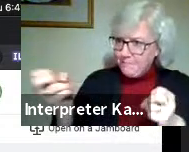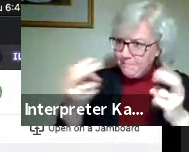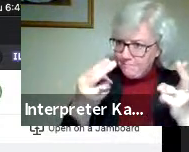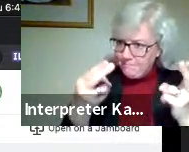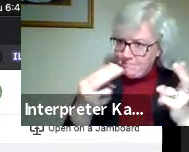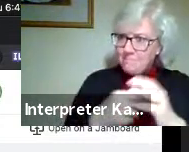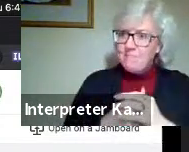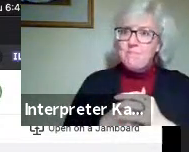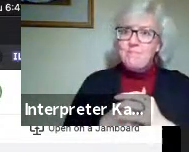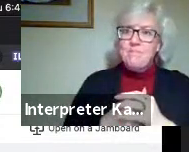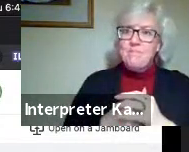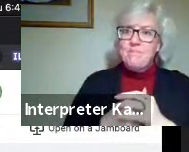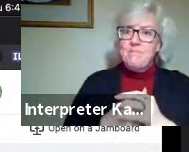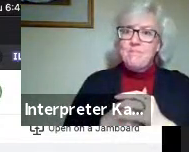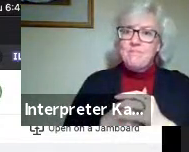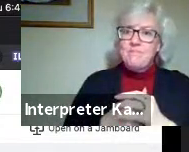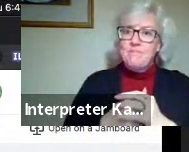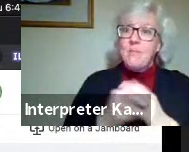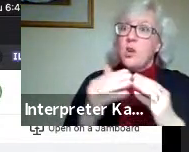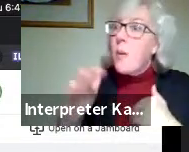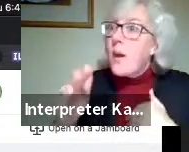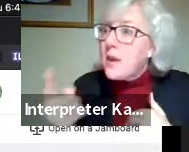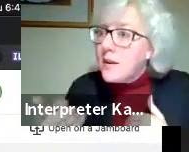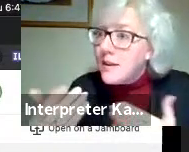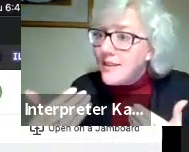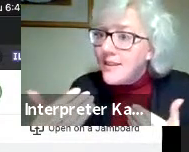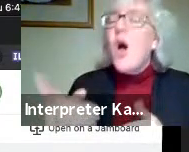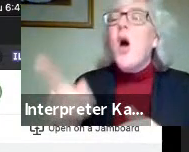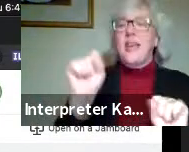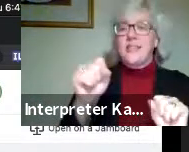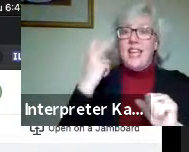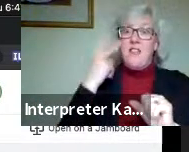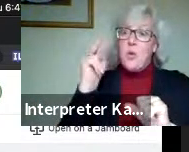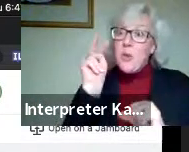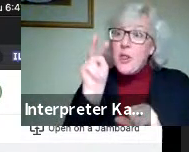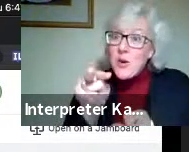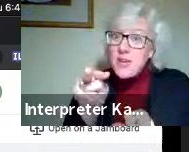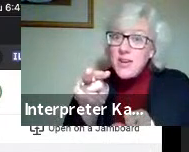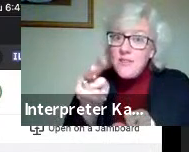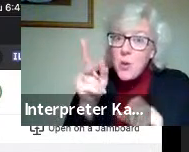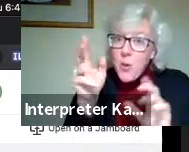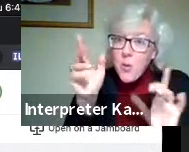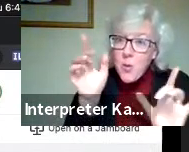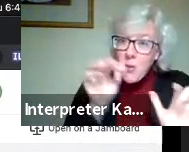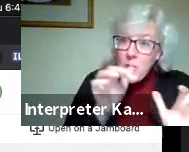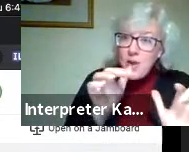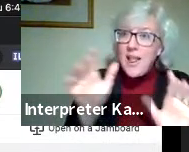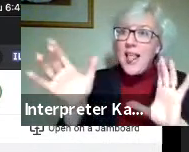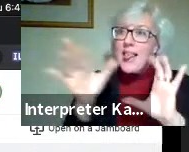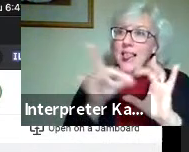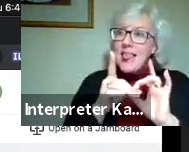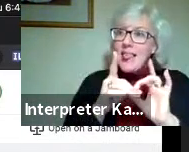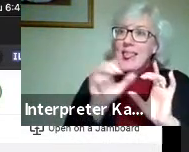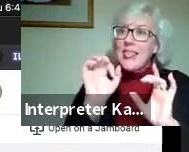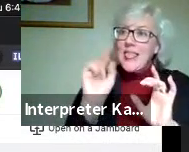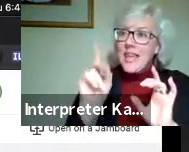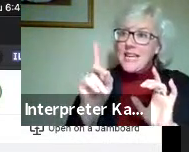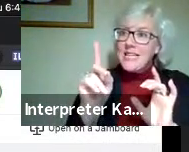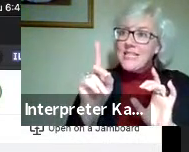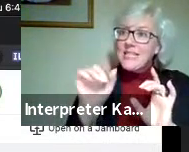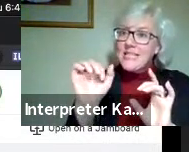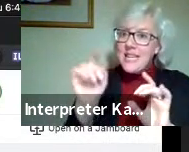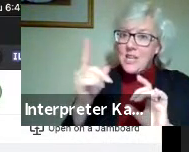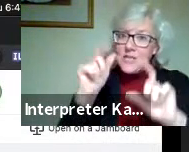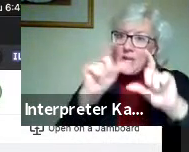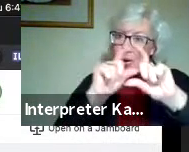And so this, go ahead. Yeah. And if you take a look, if you go into LinkedIn and look up Samantha, you'll see her